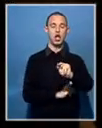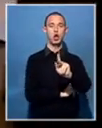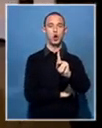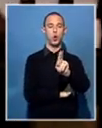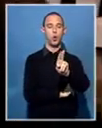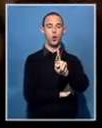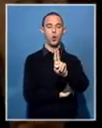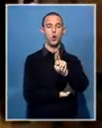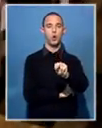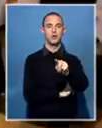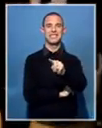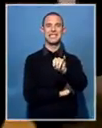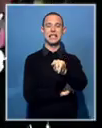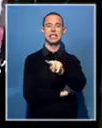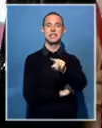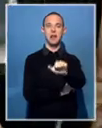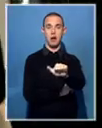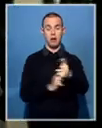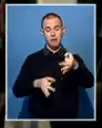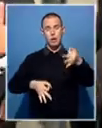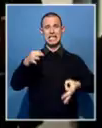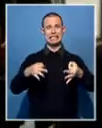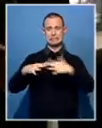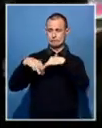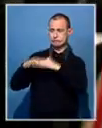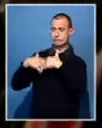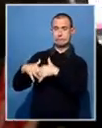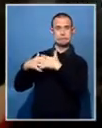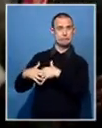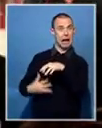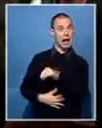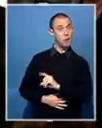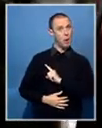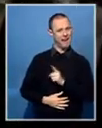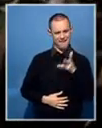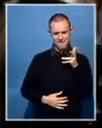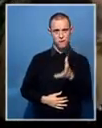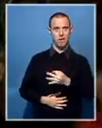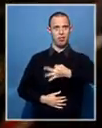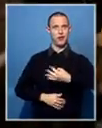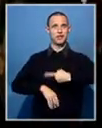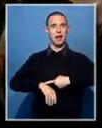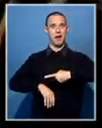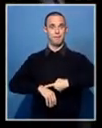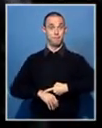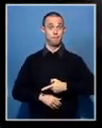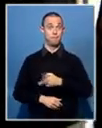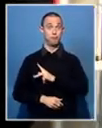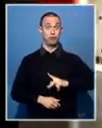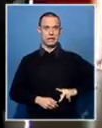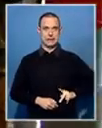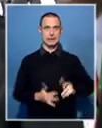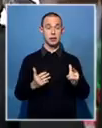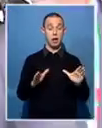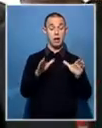political crisis following Nkuruziza's announcement that he will run for a third term. Regional body EAC has called